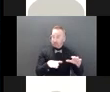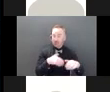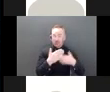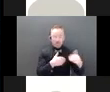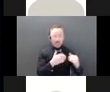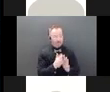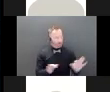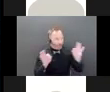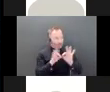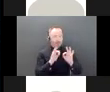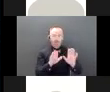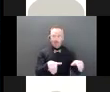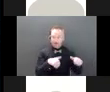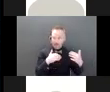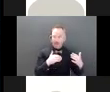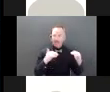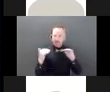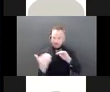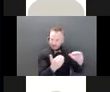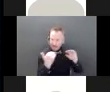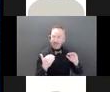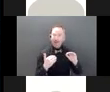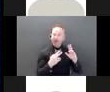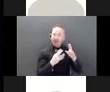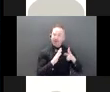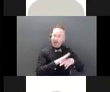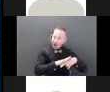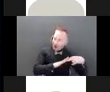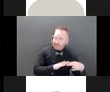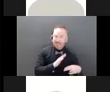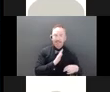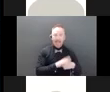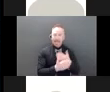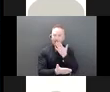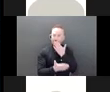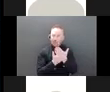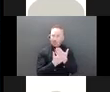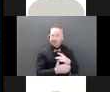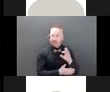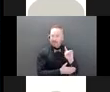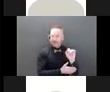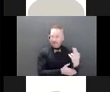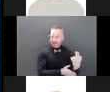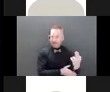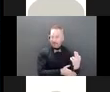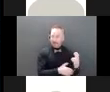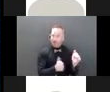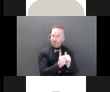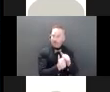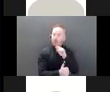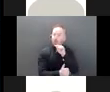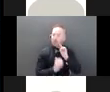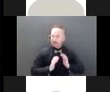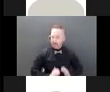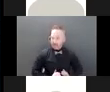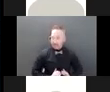honestly, and in good faith with their clients. And a hold is not intended as a hold on the entire account, but rather as a temporary hold